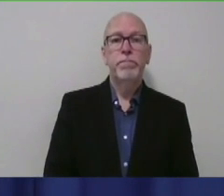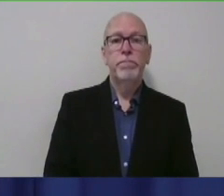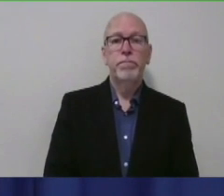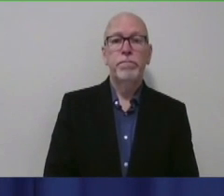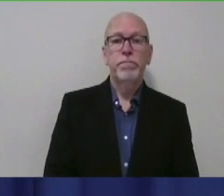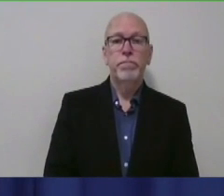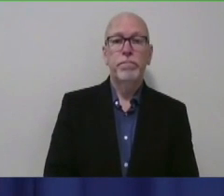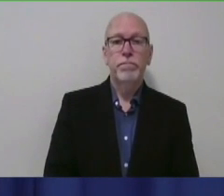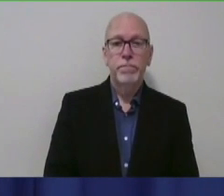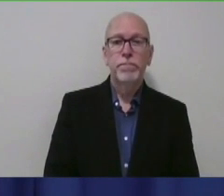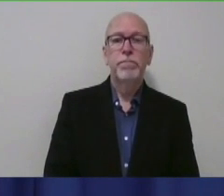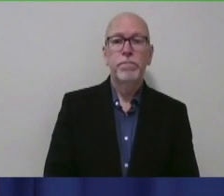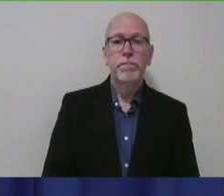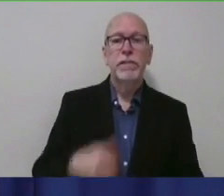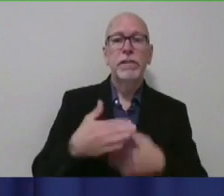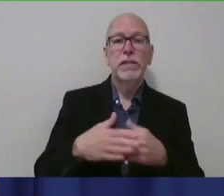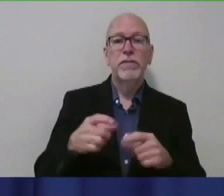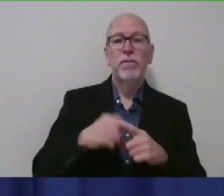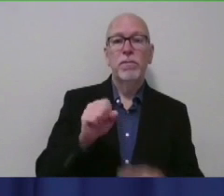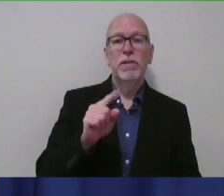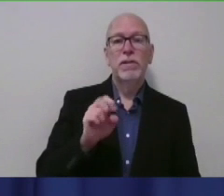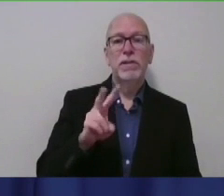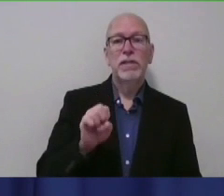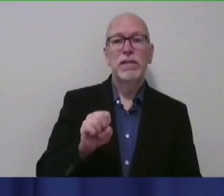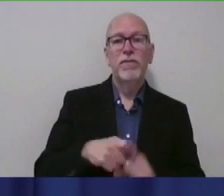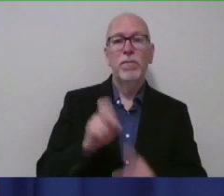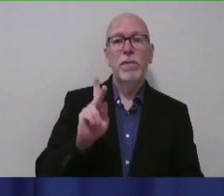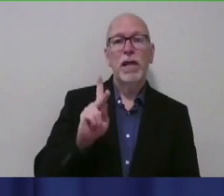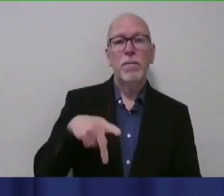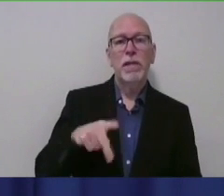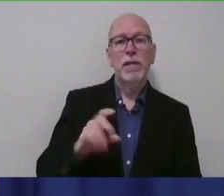Our next question is from Steve with KPC Media.